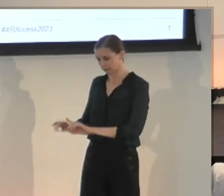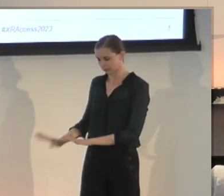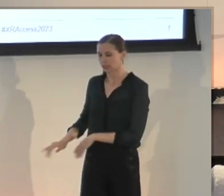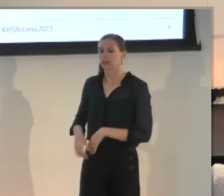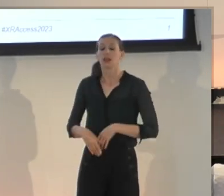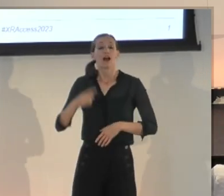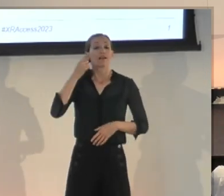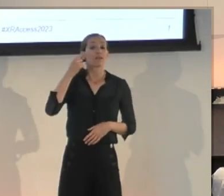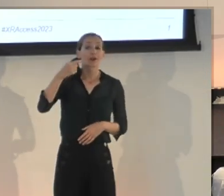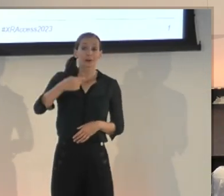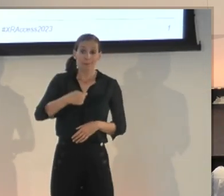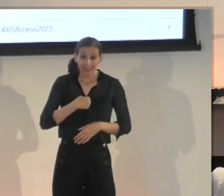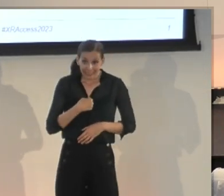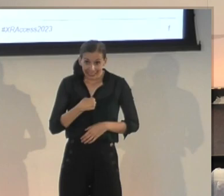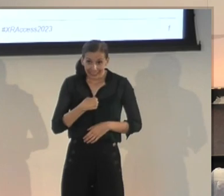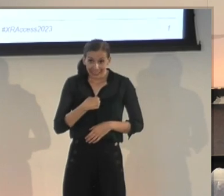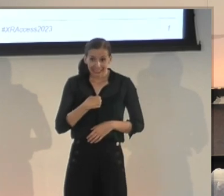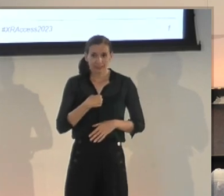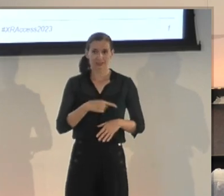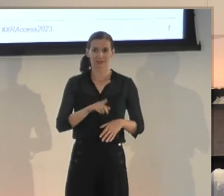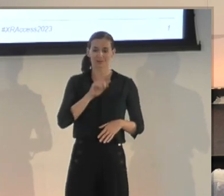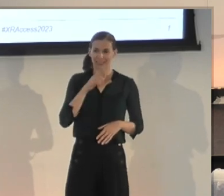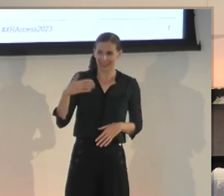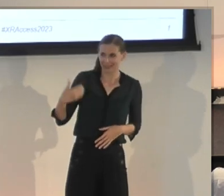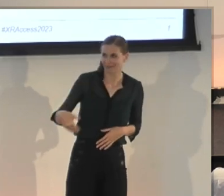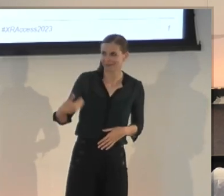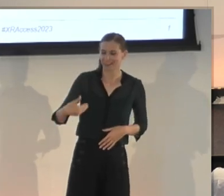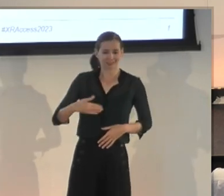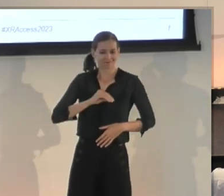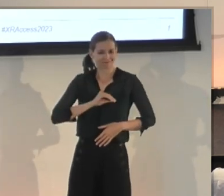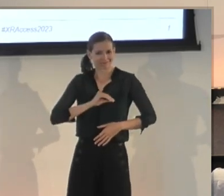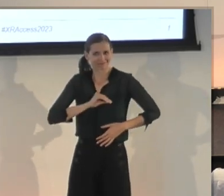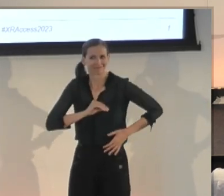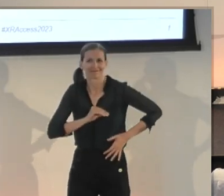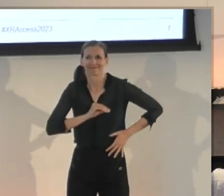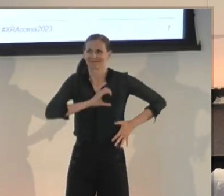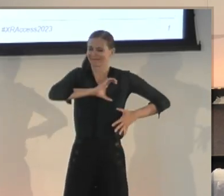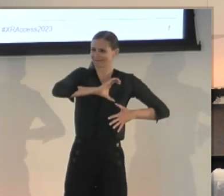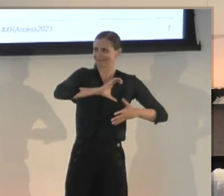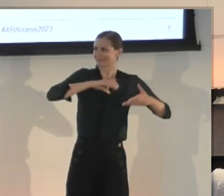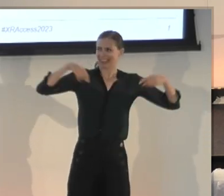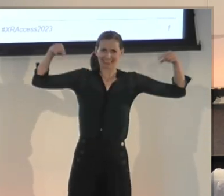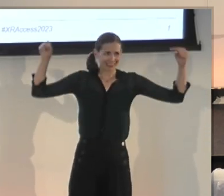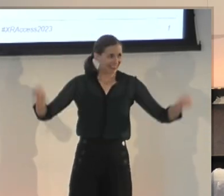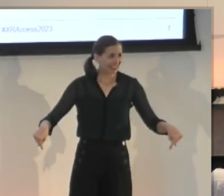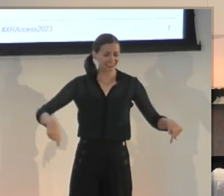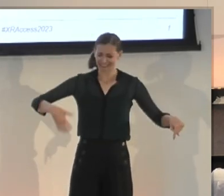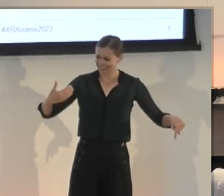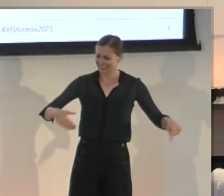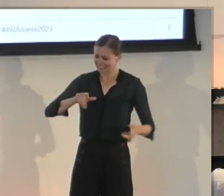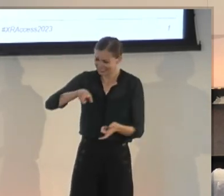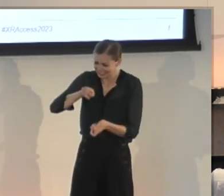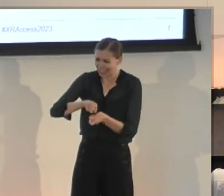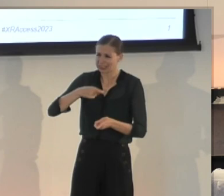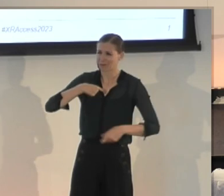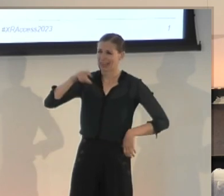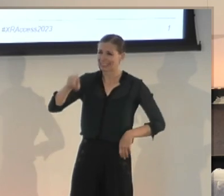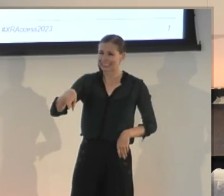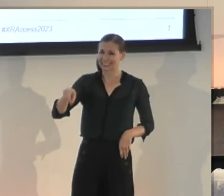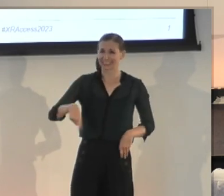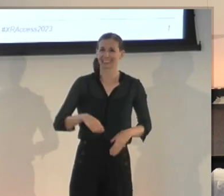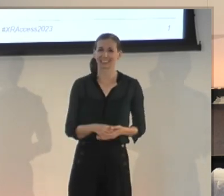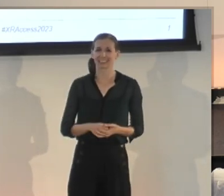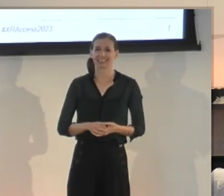it's extremely rewarding because this is exactly what I need in terms of the smart buildings, smart cities, and make this